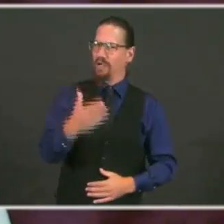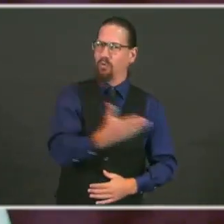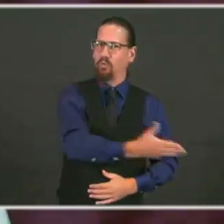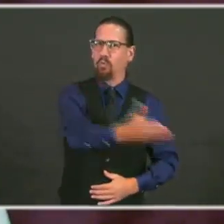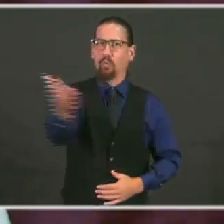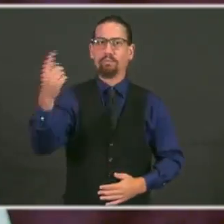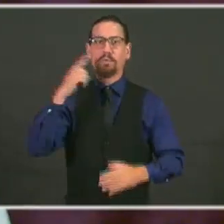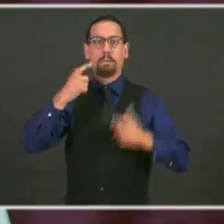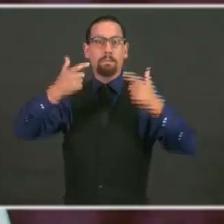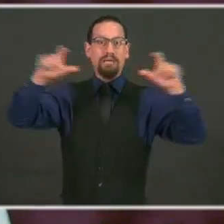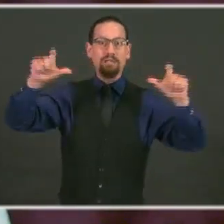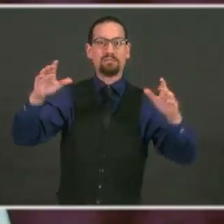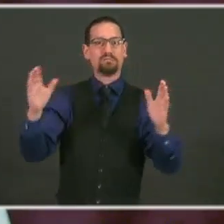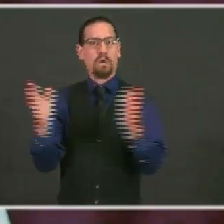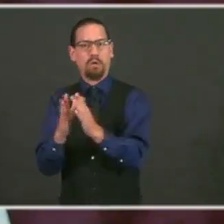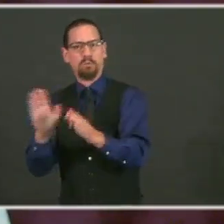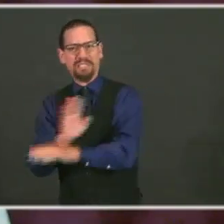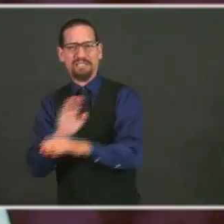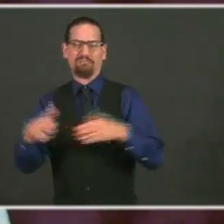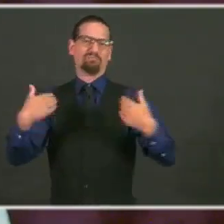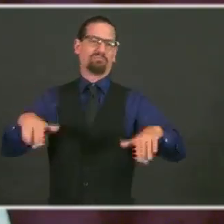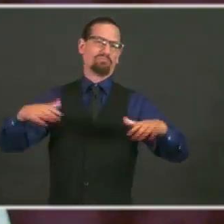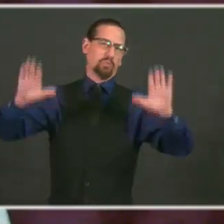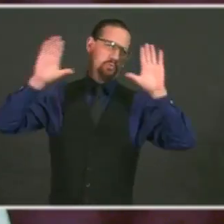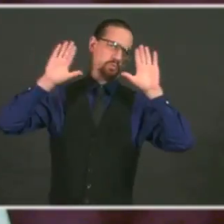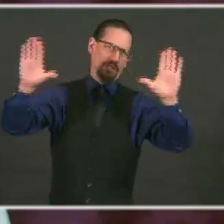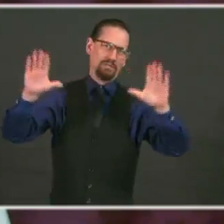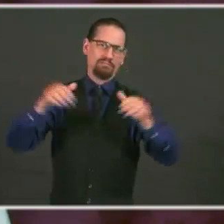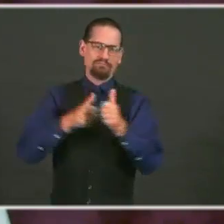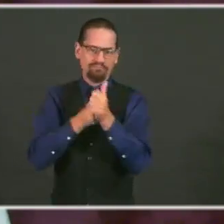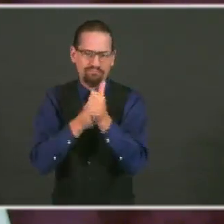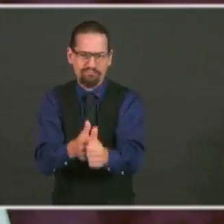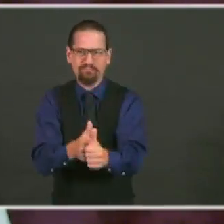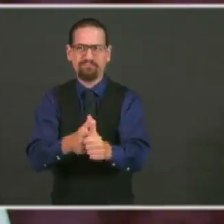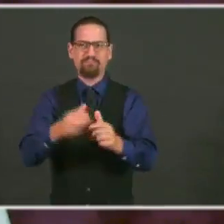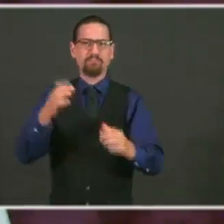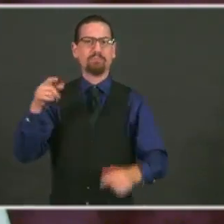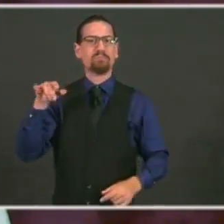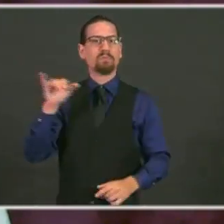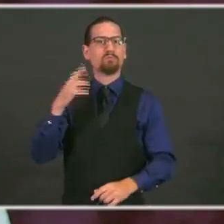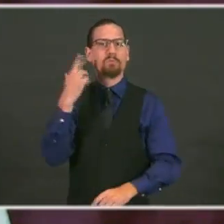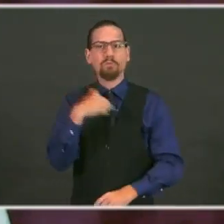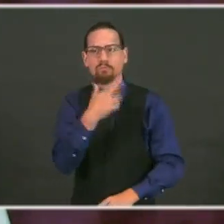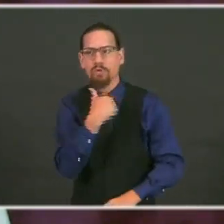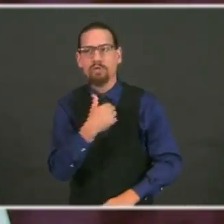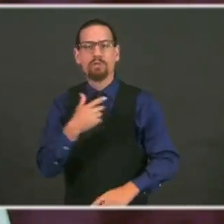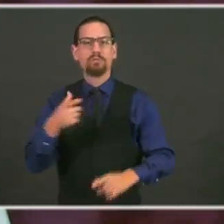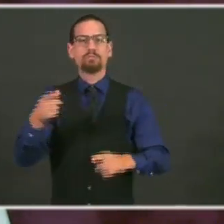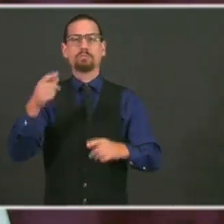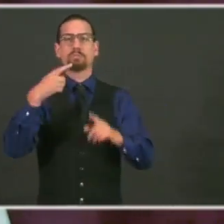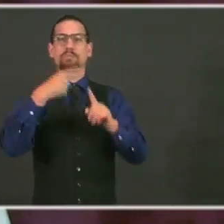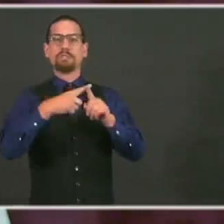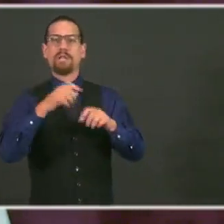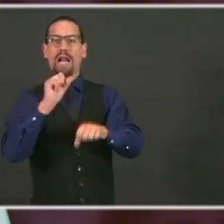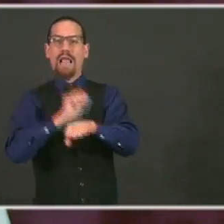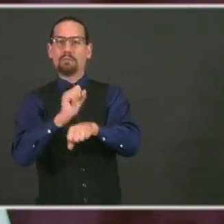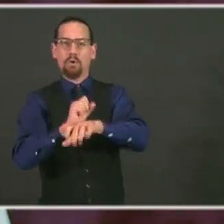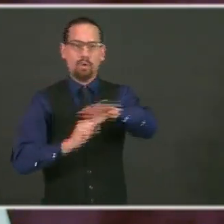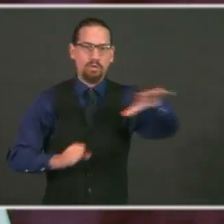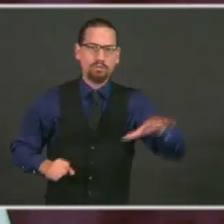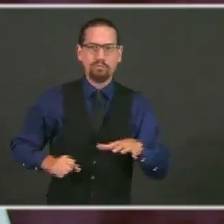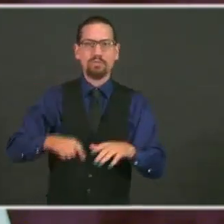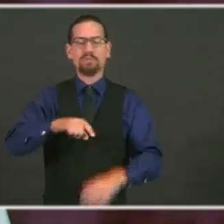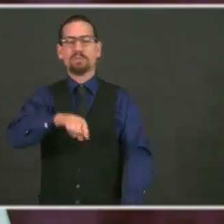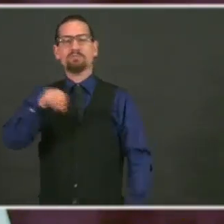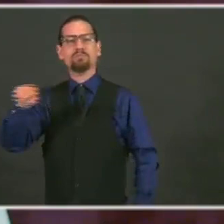out there, retail, restaurant, if you're a customer, I want to say thank you. We've been at this a long time.